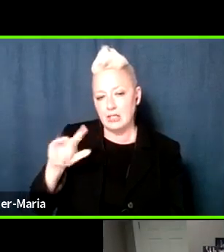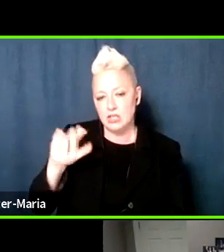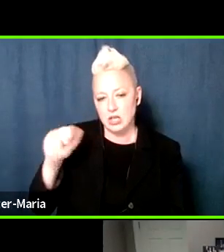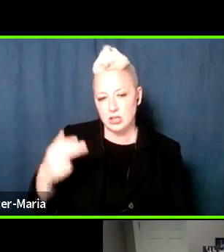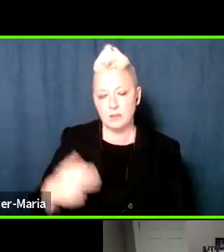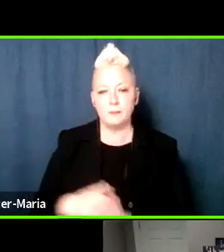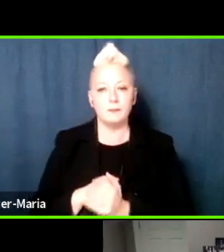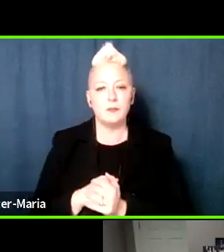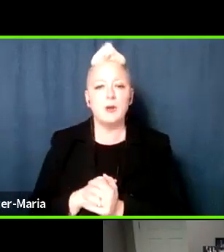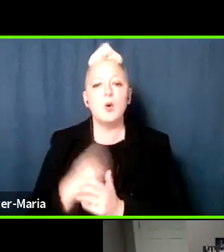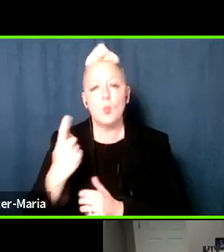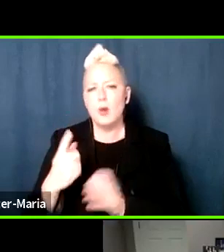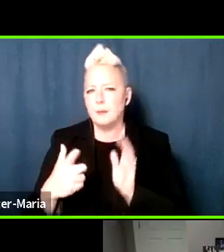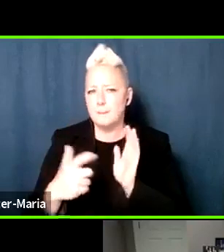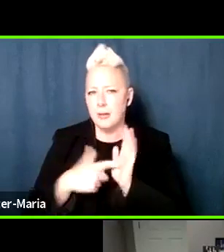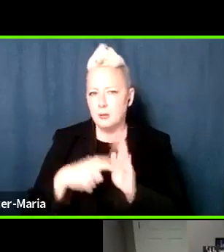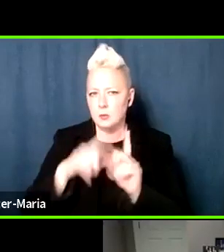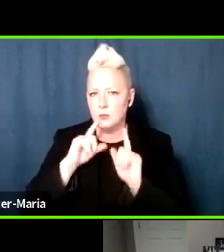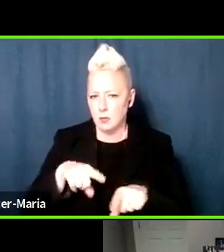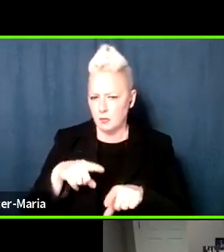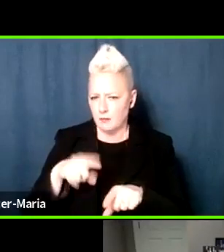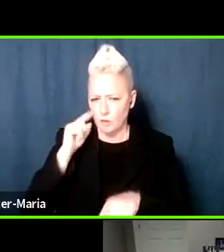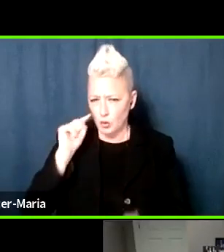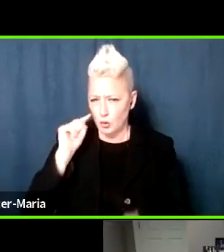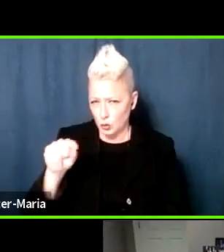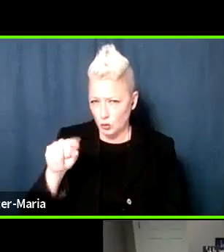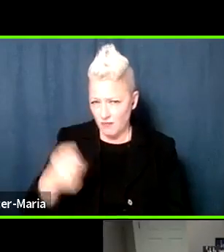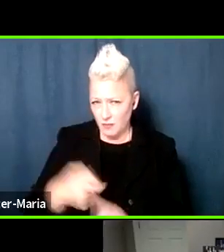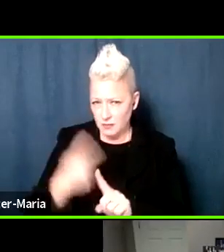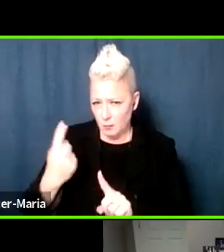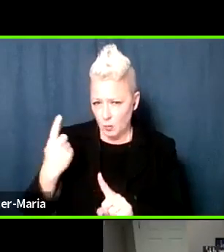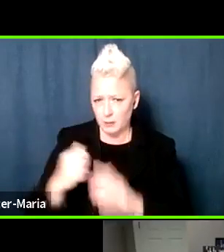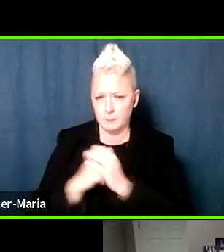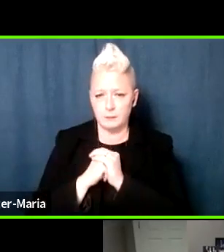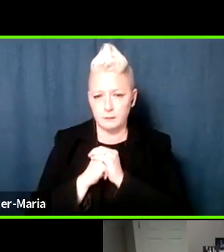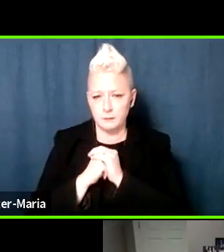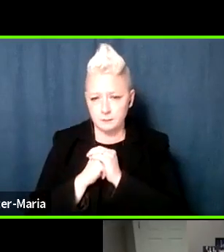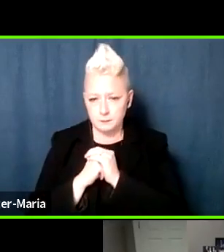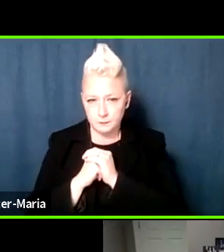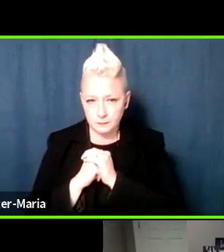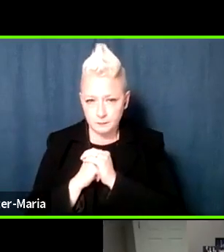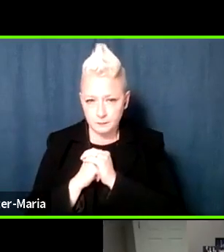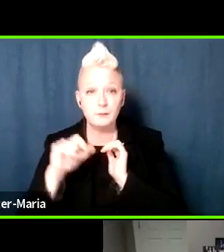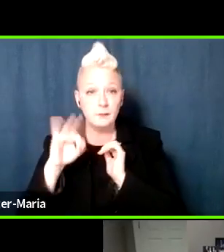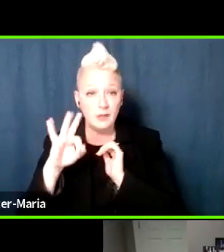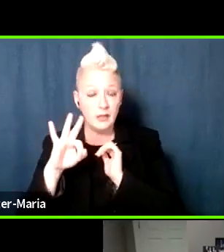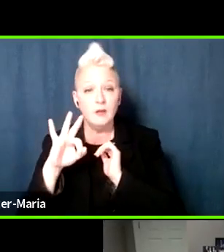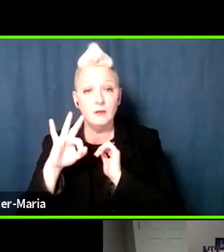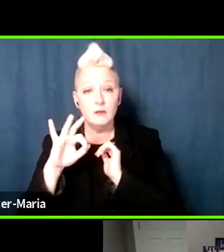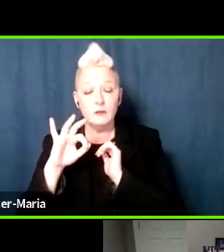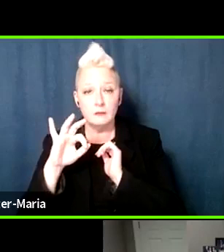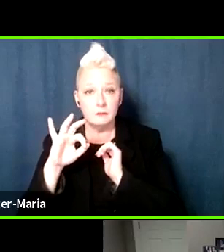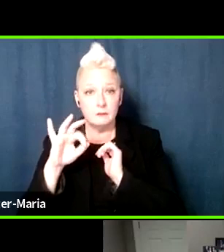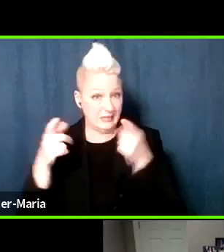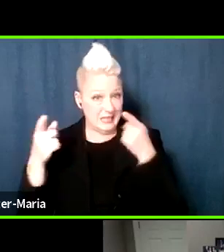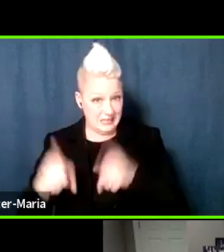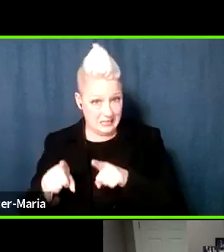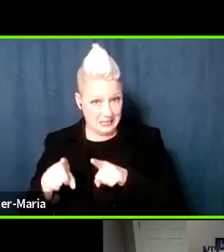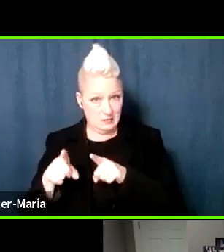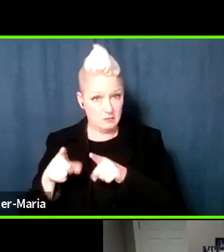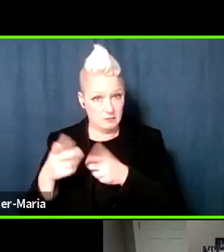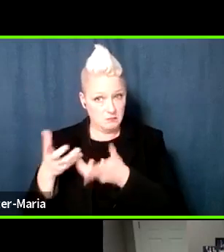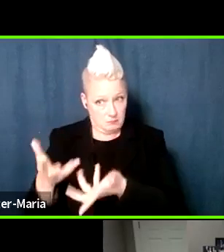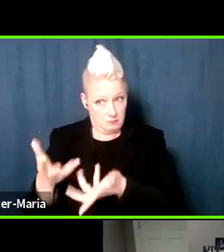reporting. Tejas, this was a question for you from someone. For example, if an incident occurs, I think the question was,